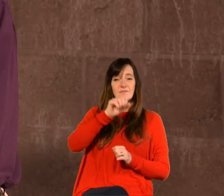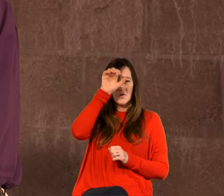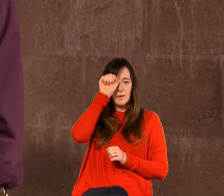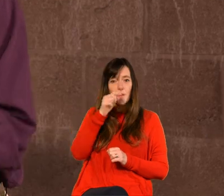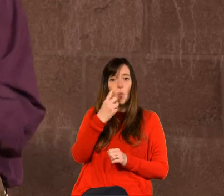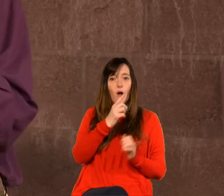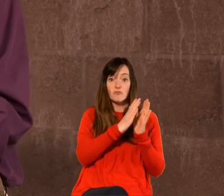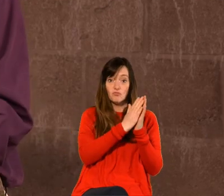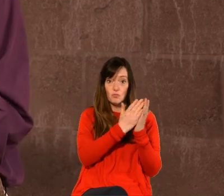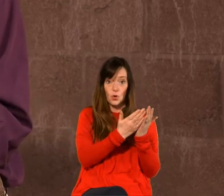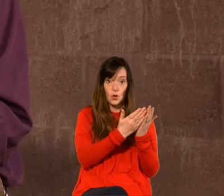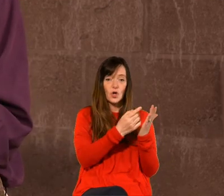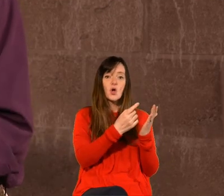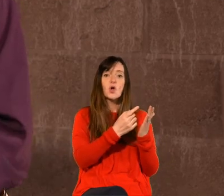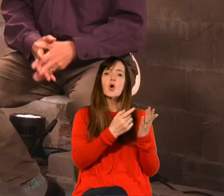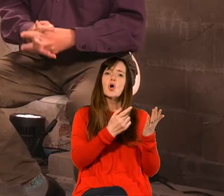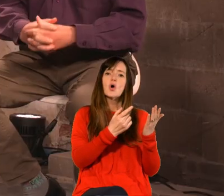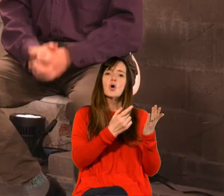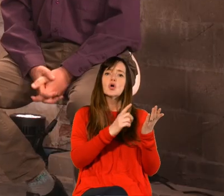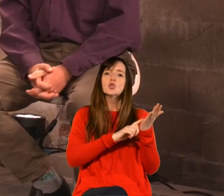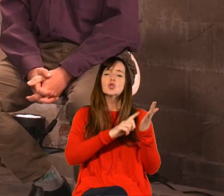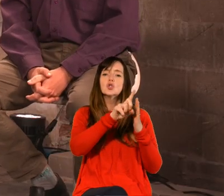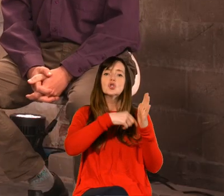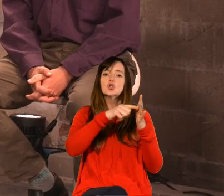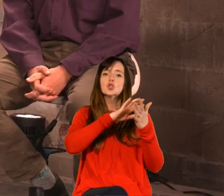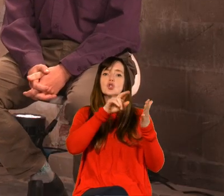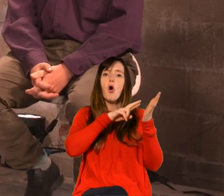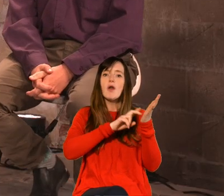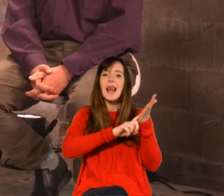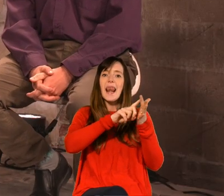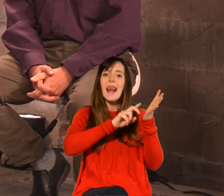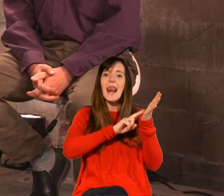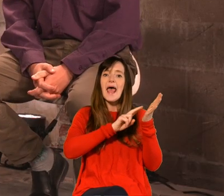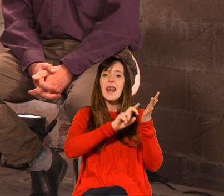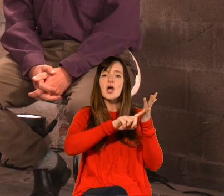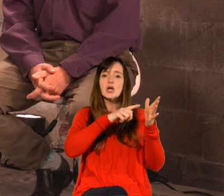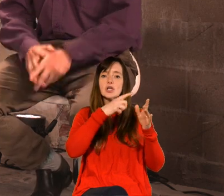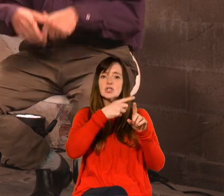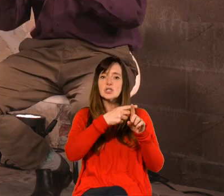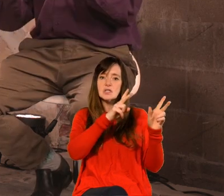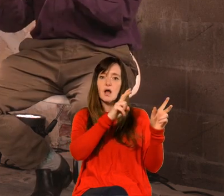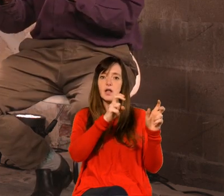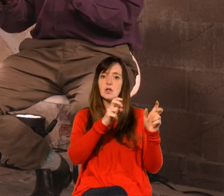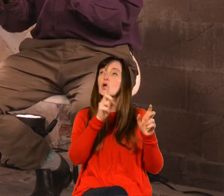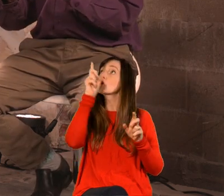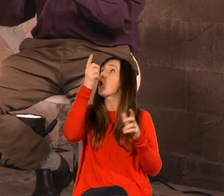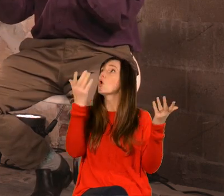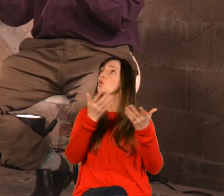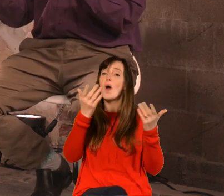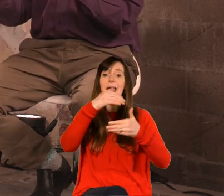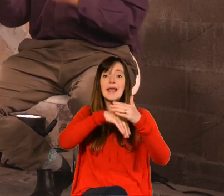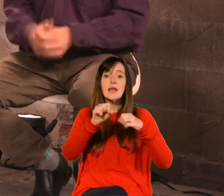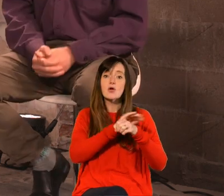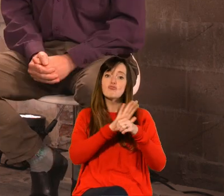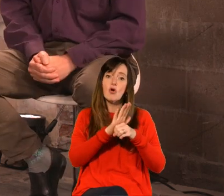uh book where is god in a coronavirus world uh john piper tom wright have written on that as well so i start with those because it's a